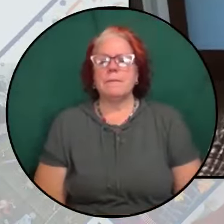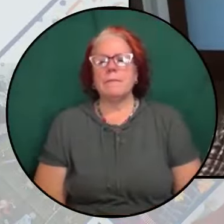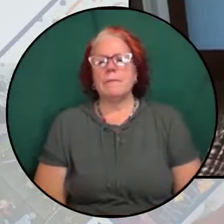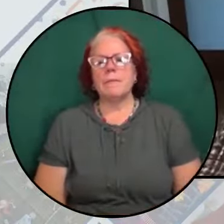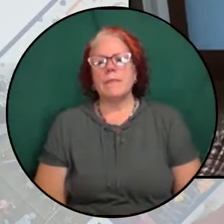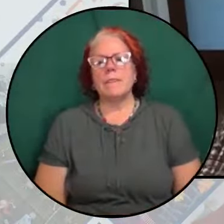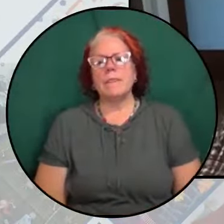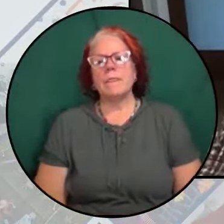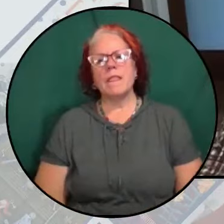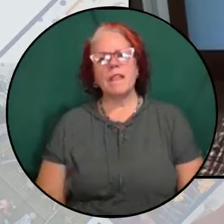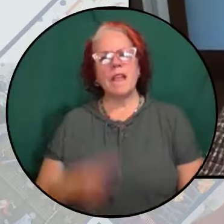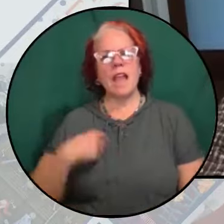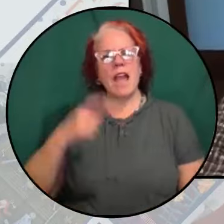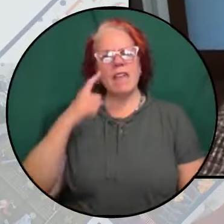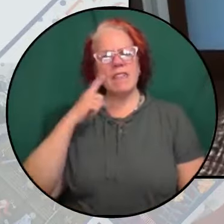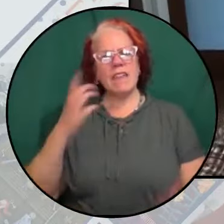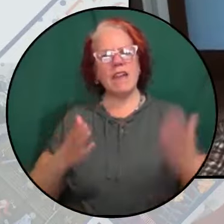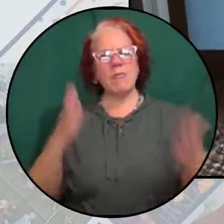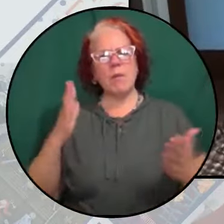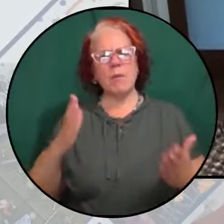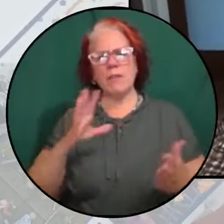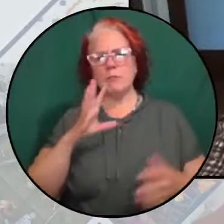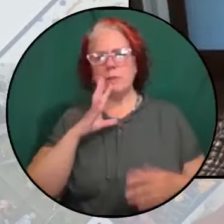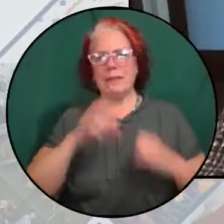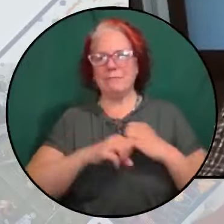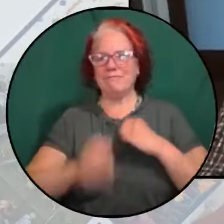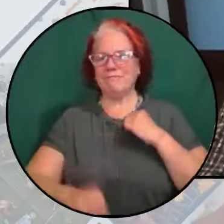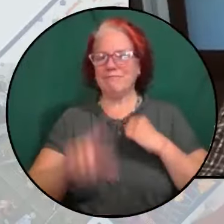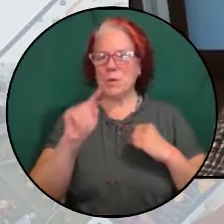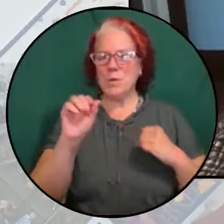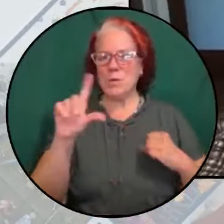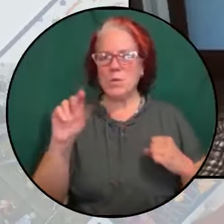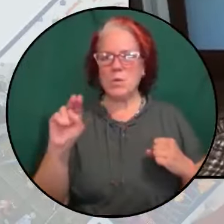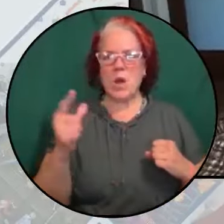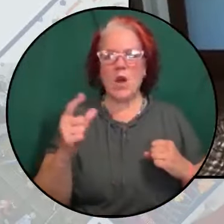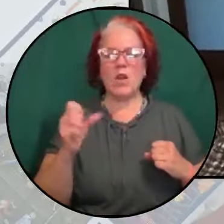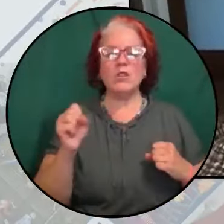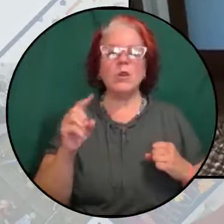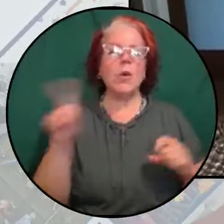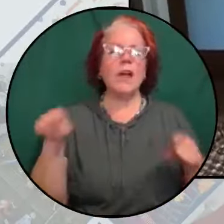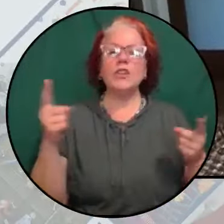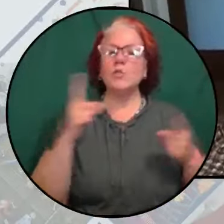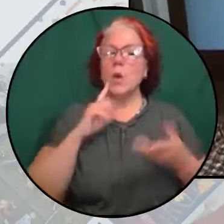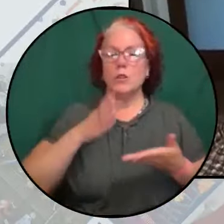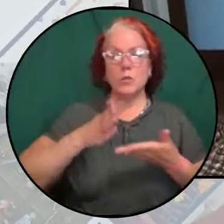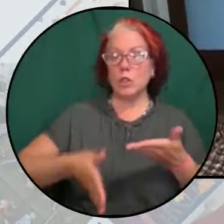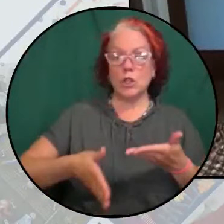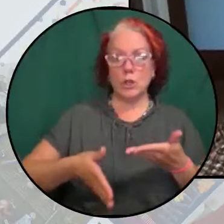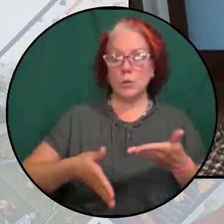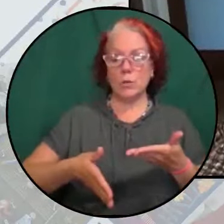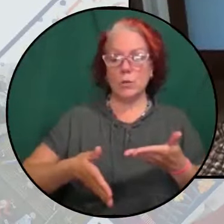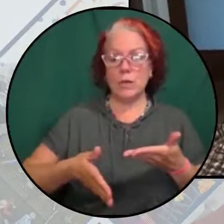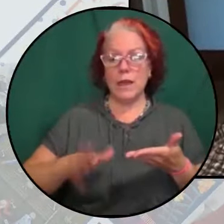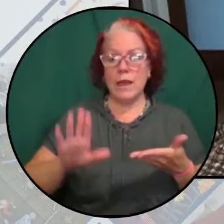I think I've probably already been speaking too long, so I just want to conclude by